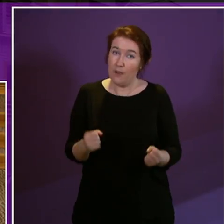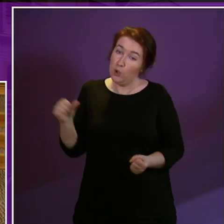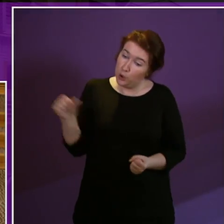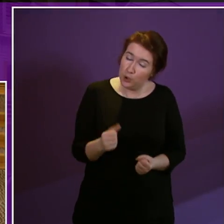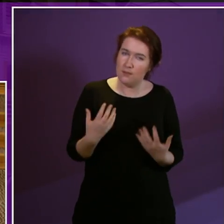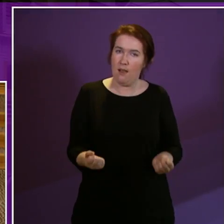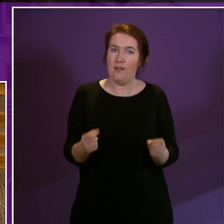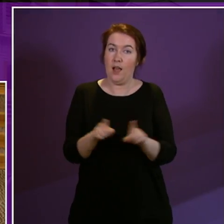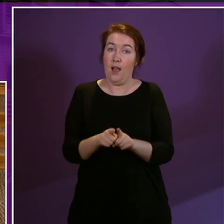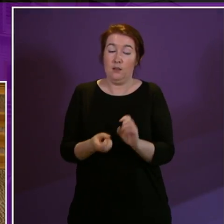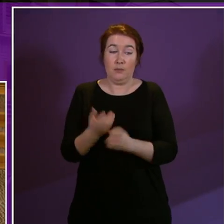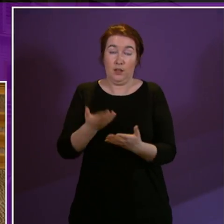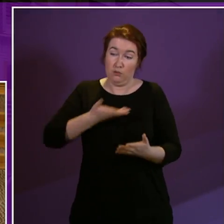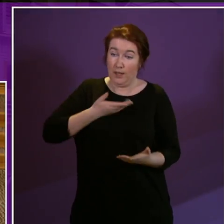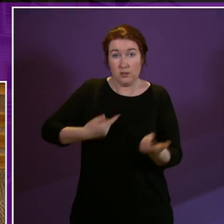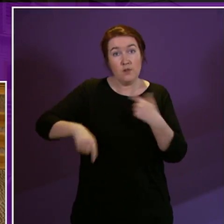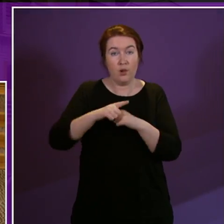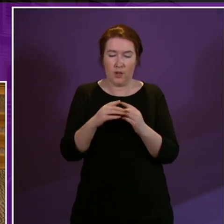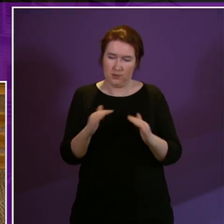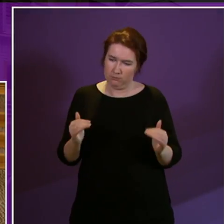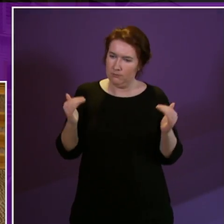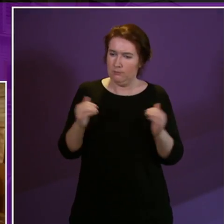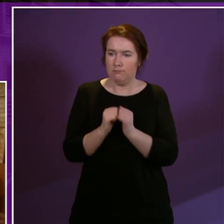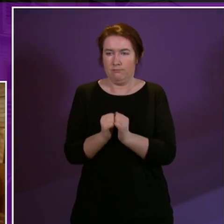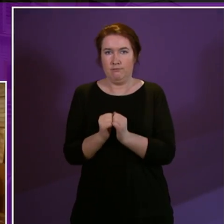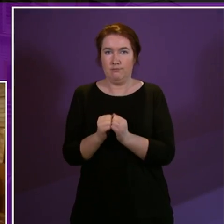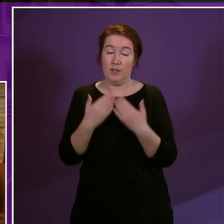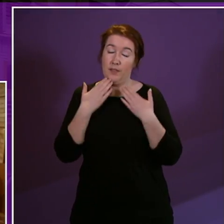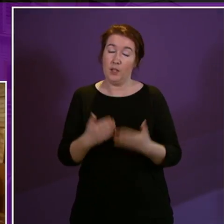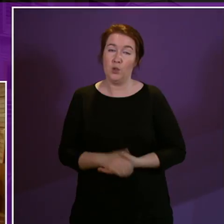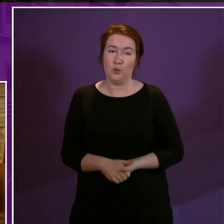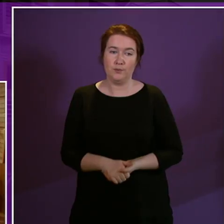have and that make the rights of all of us so much more meaningful thank you